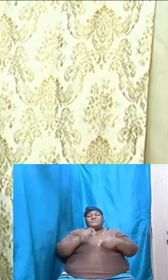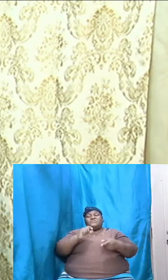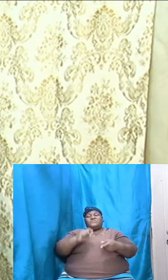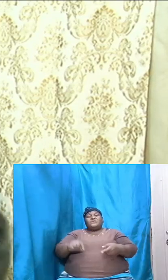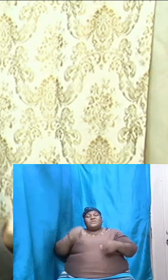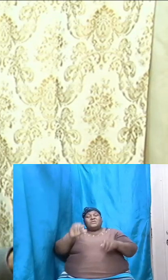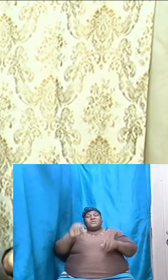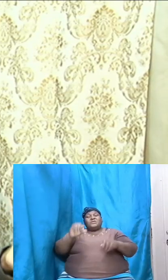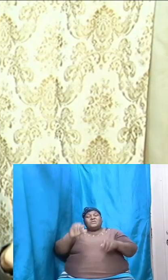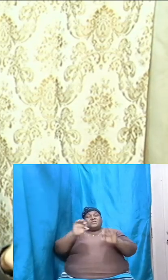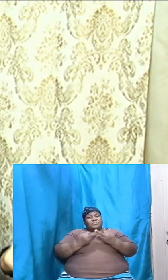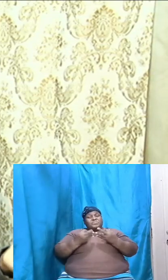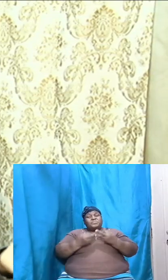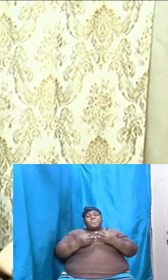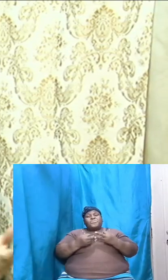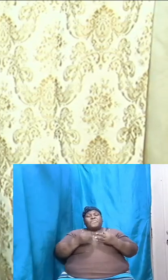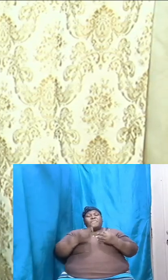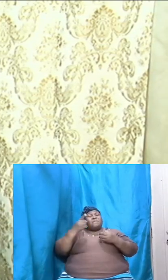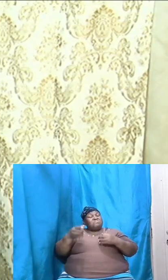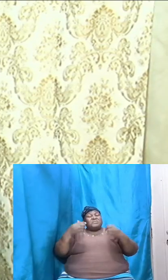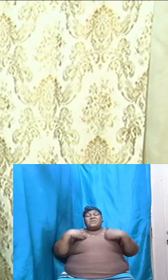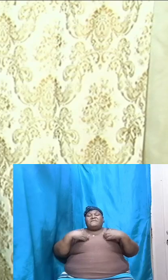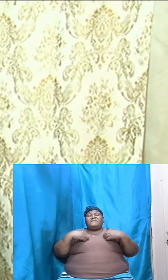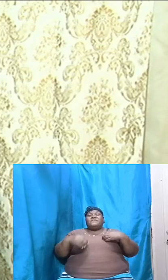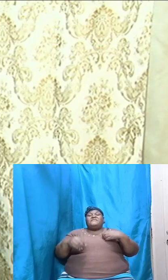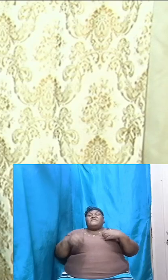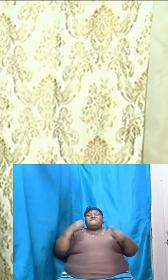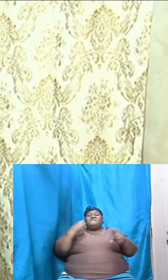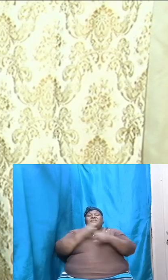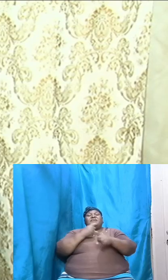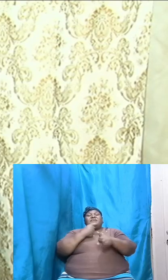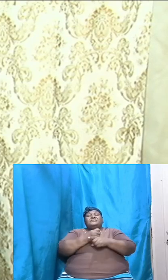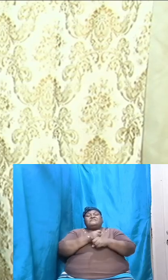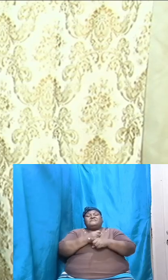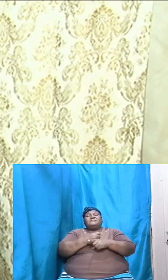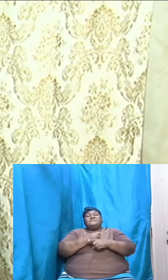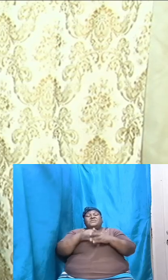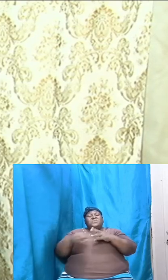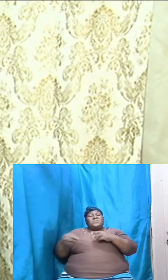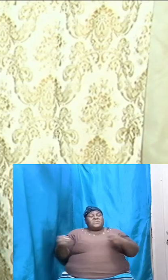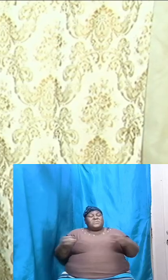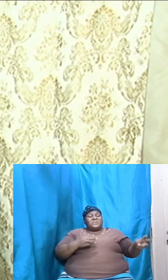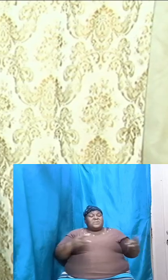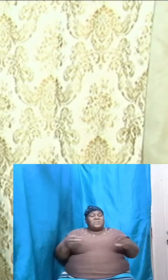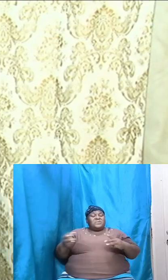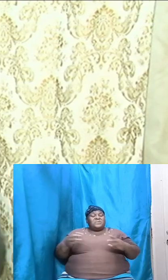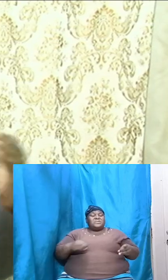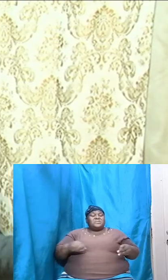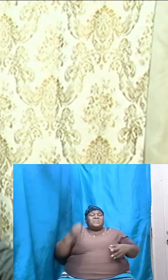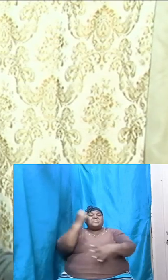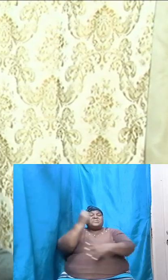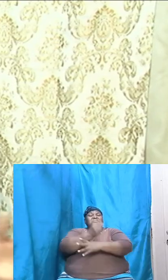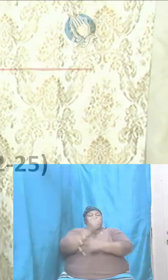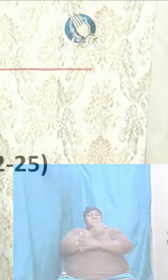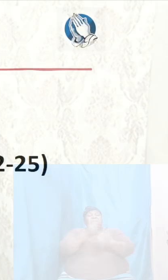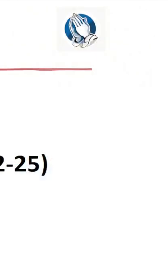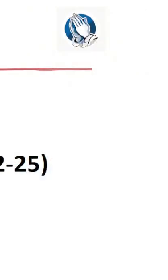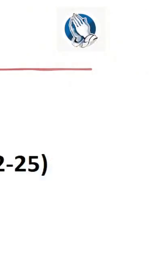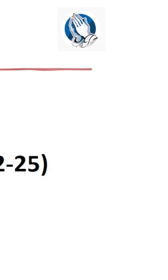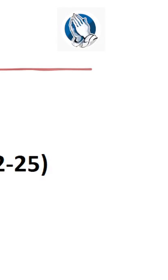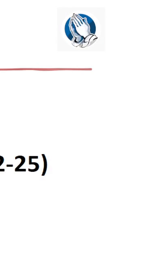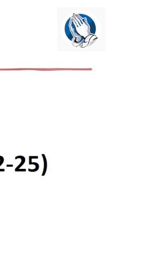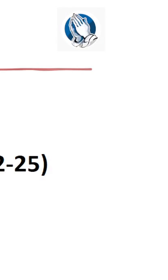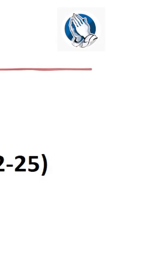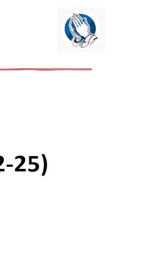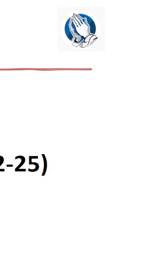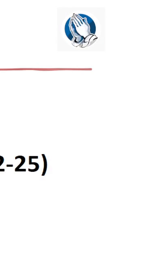had to go fight and get engaged in war to deliver Lot. He had to separate from his